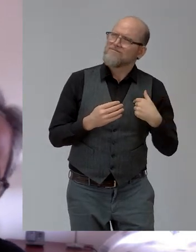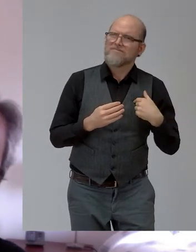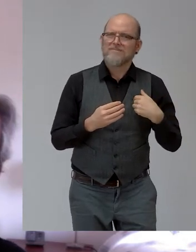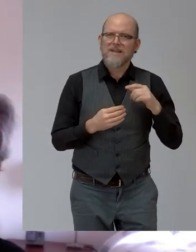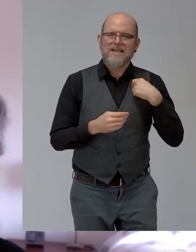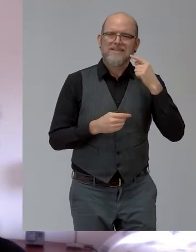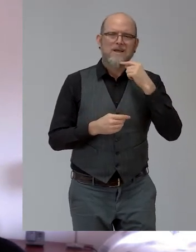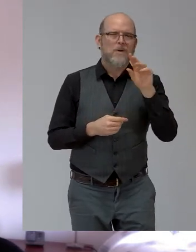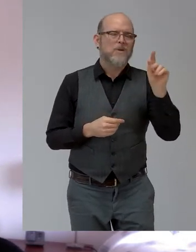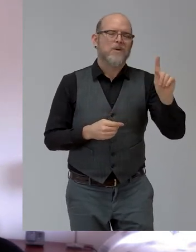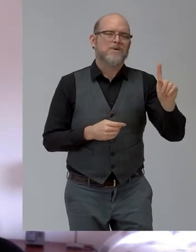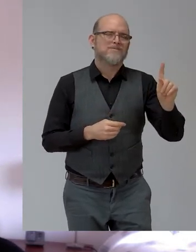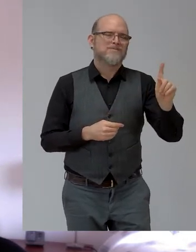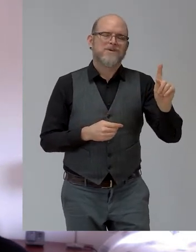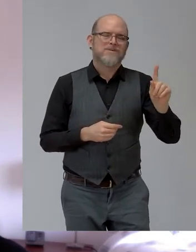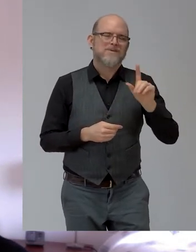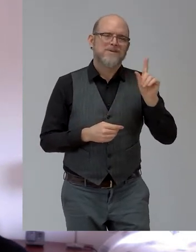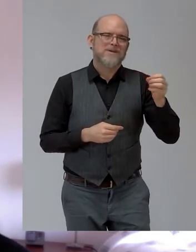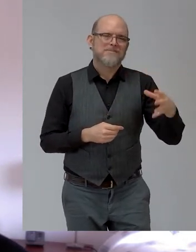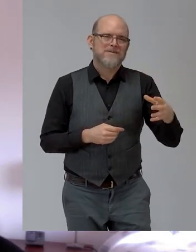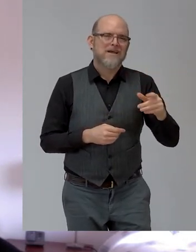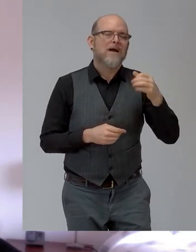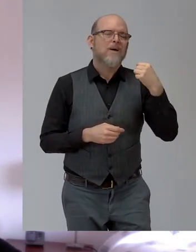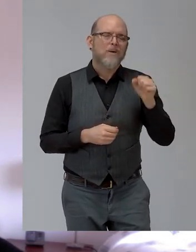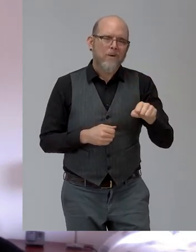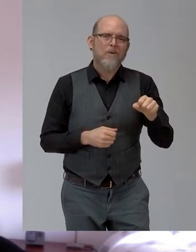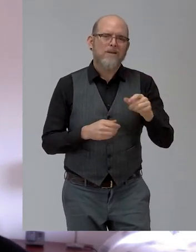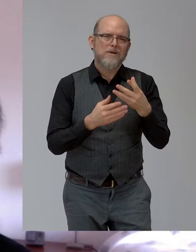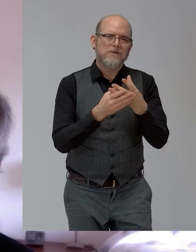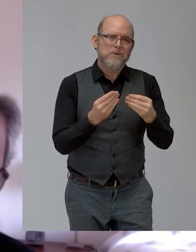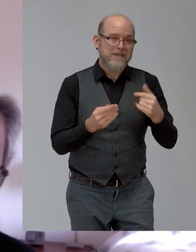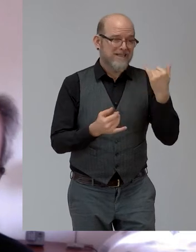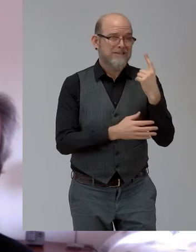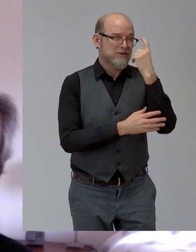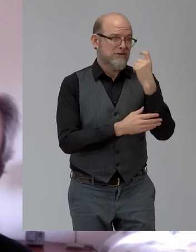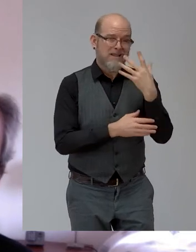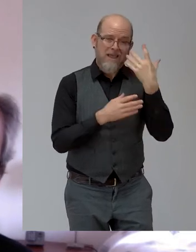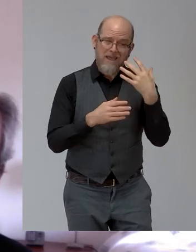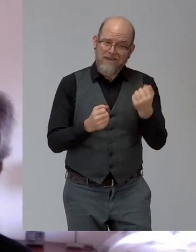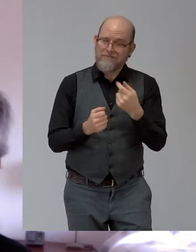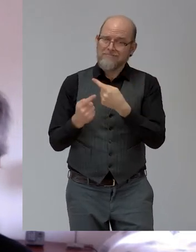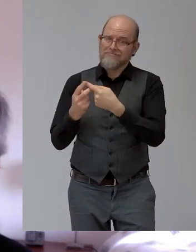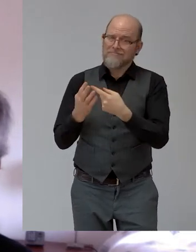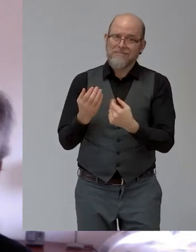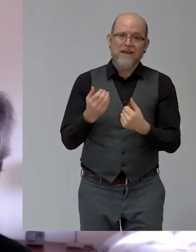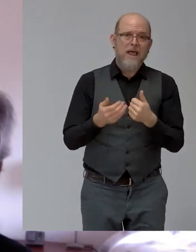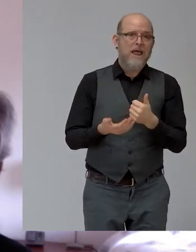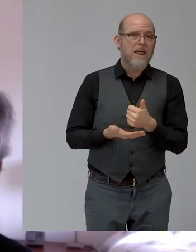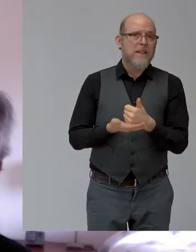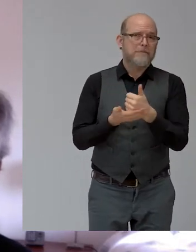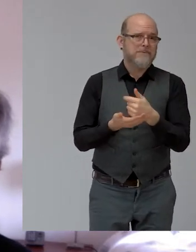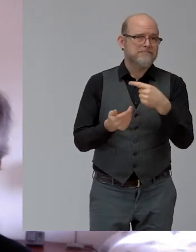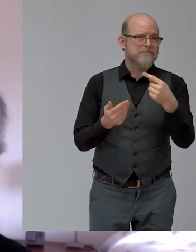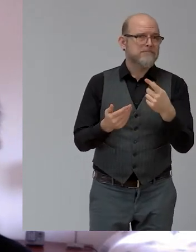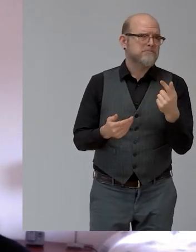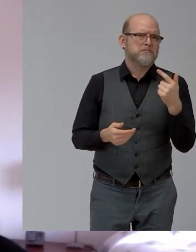the very, very simple things you can start with, which can help. About three, four months earlier, my wife went